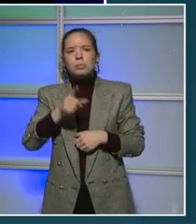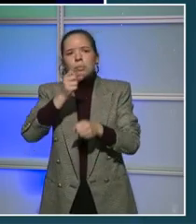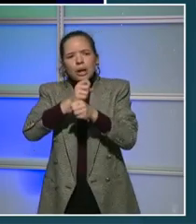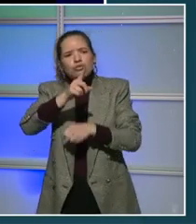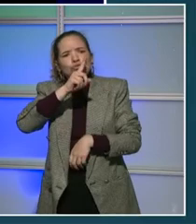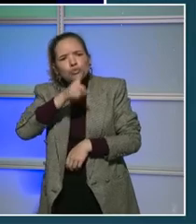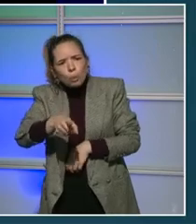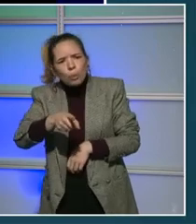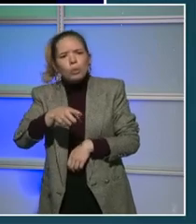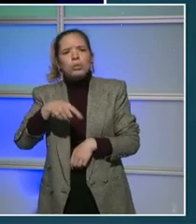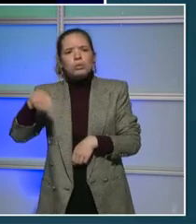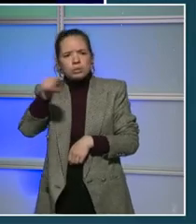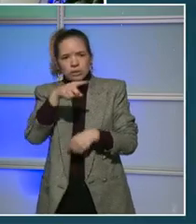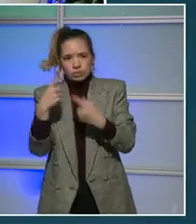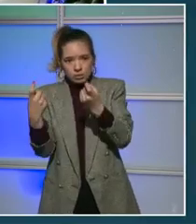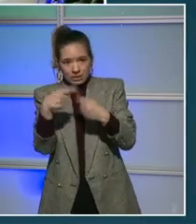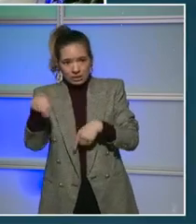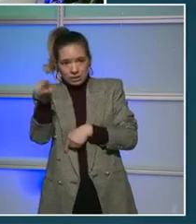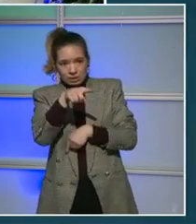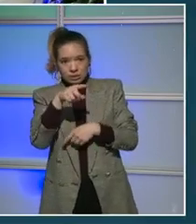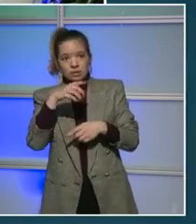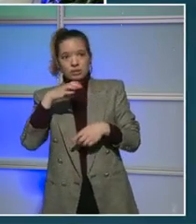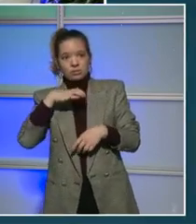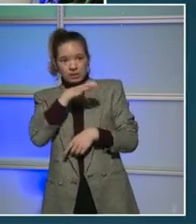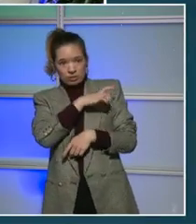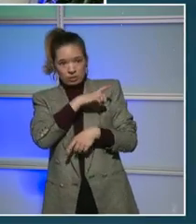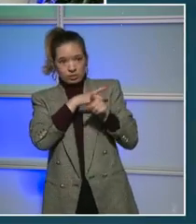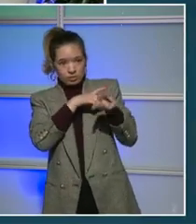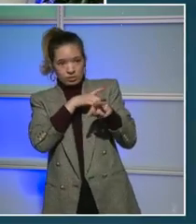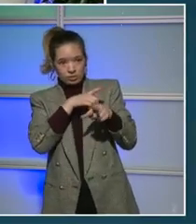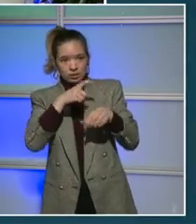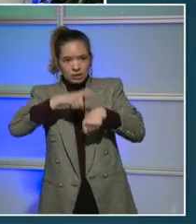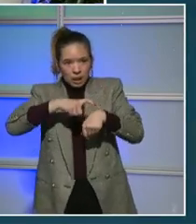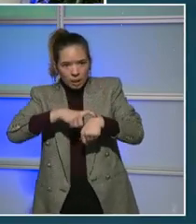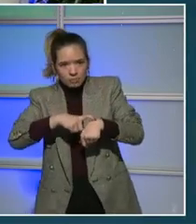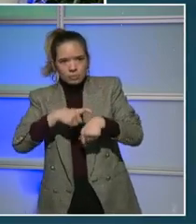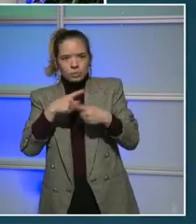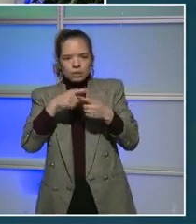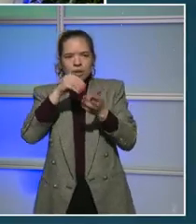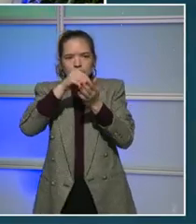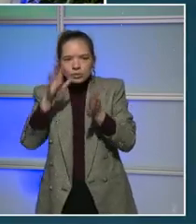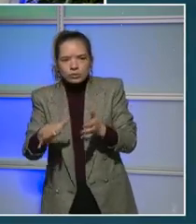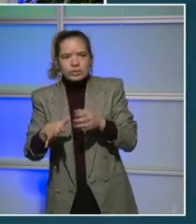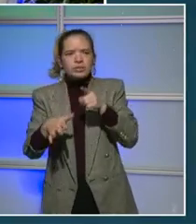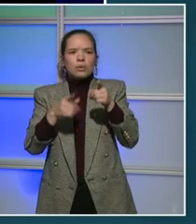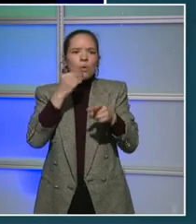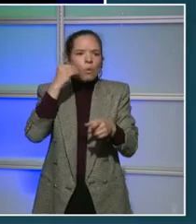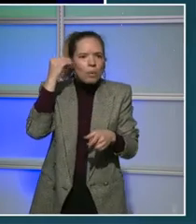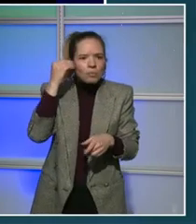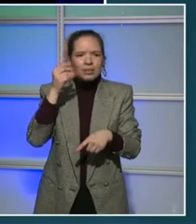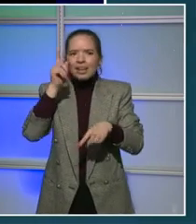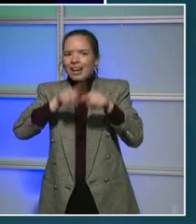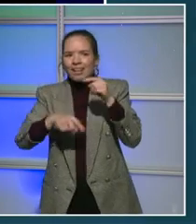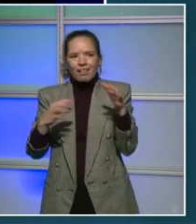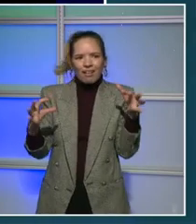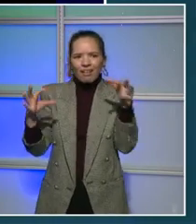learning loss, make up for that disconnection between our students and